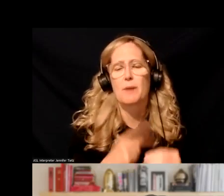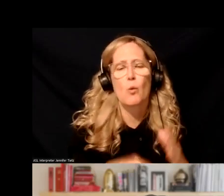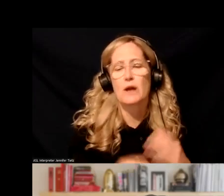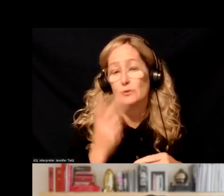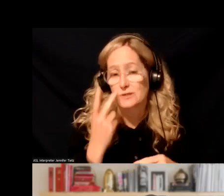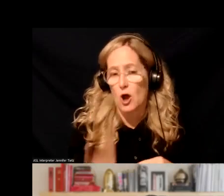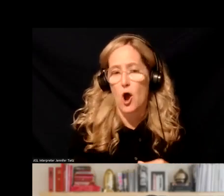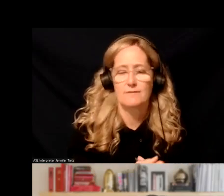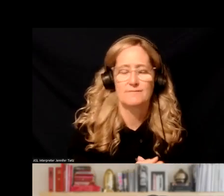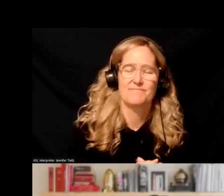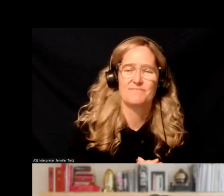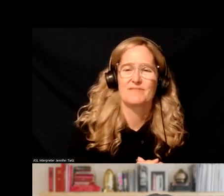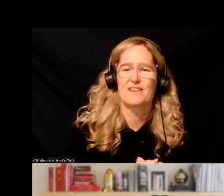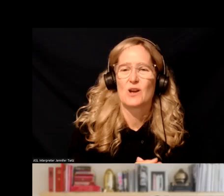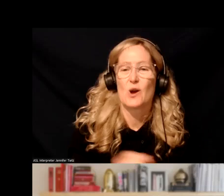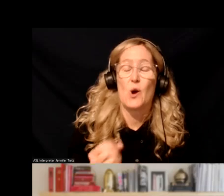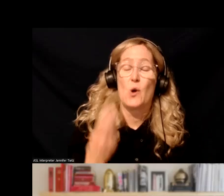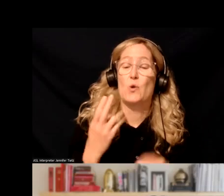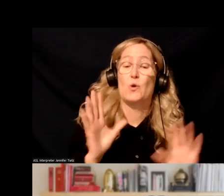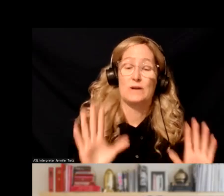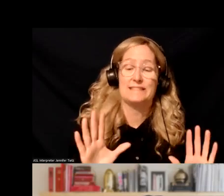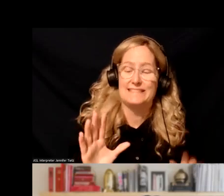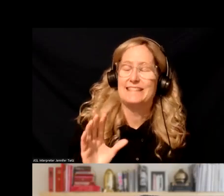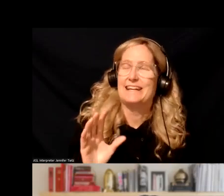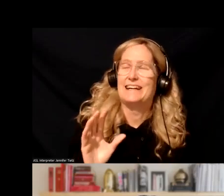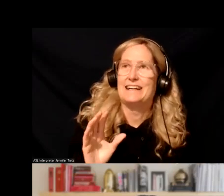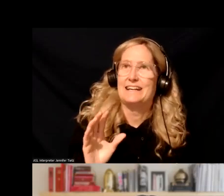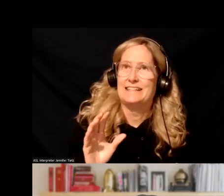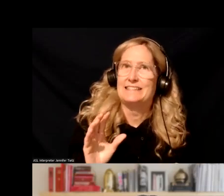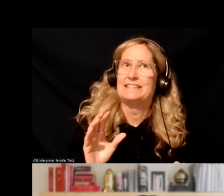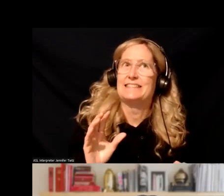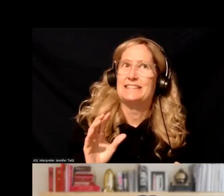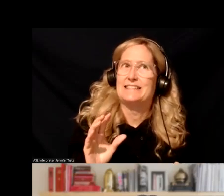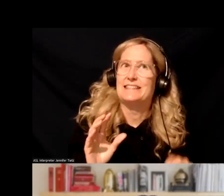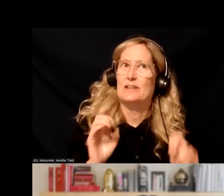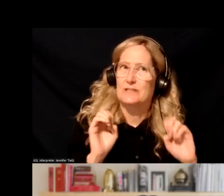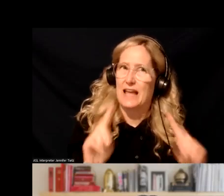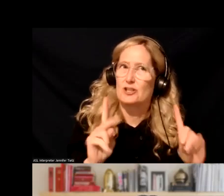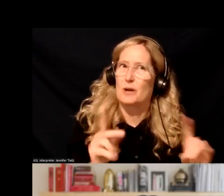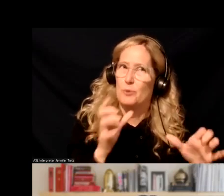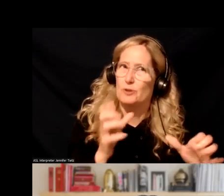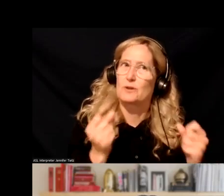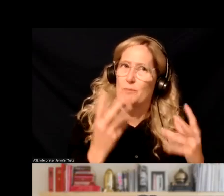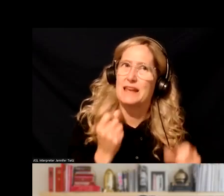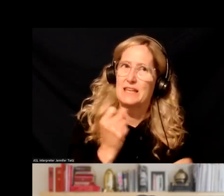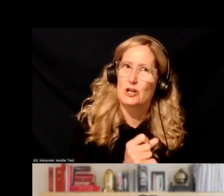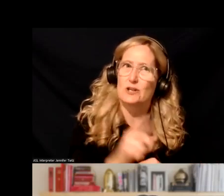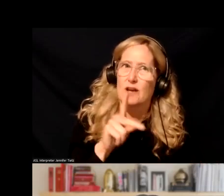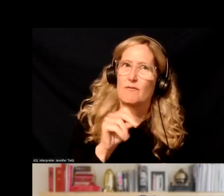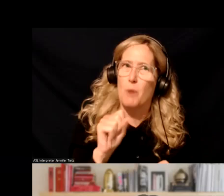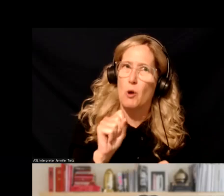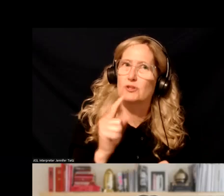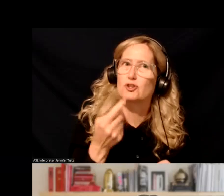were seeing? Oh, it was a educated, uh, person with multiple years of postgraduate work